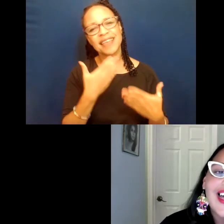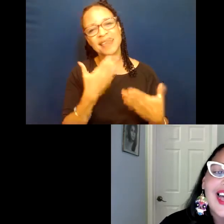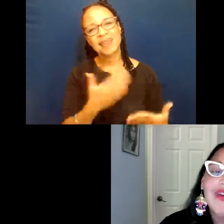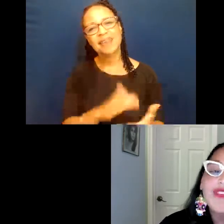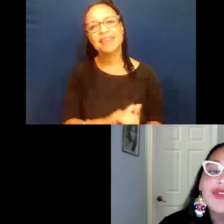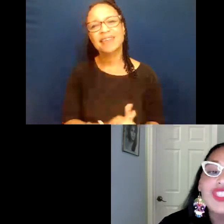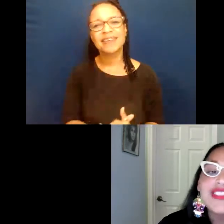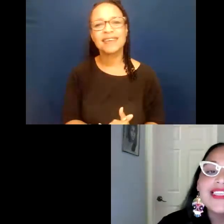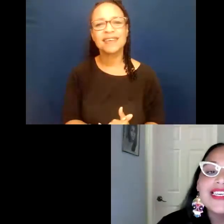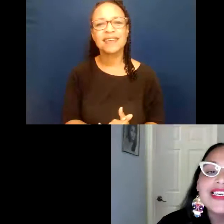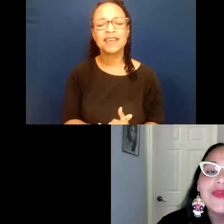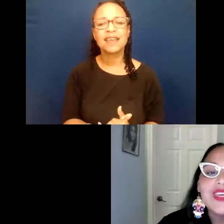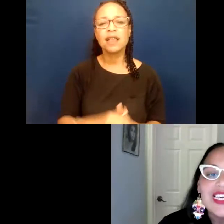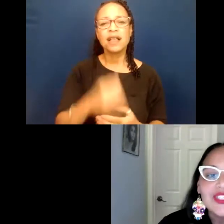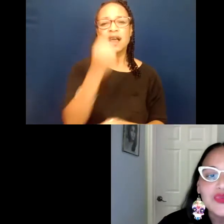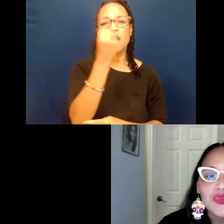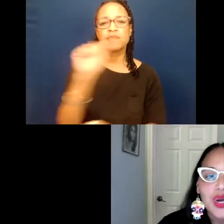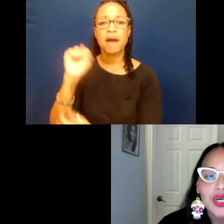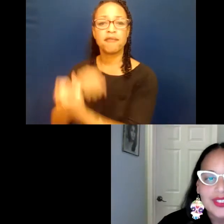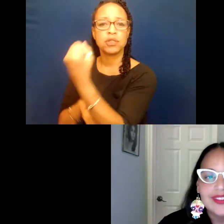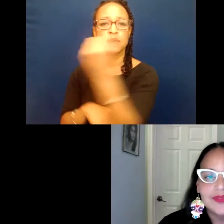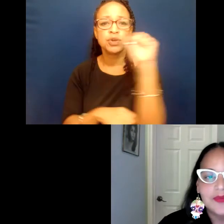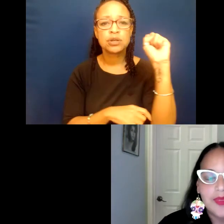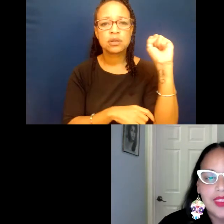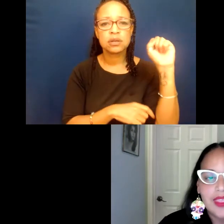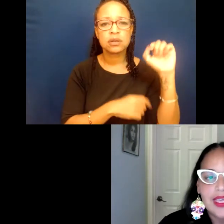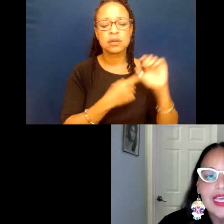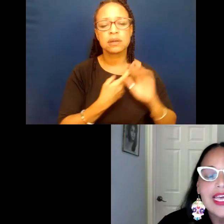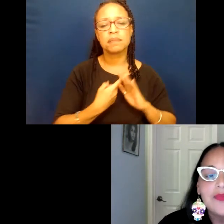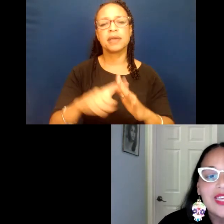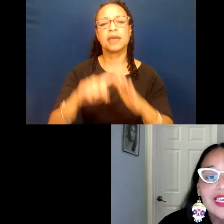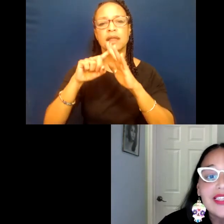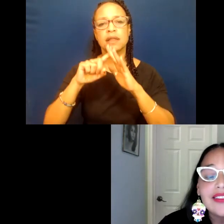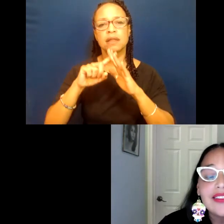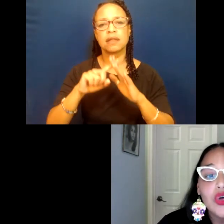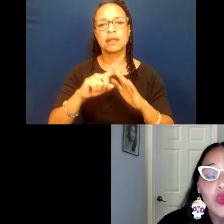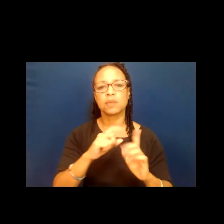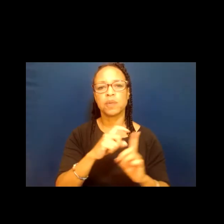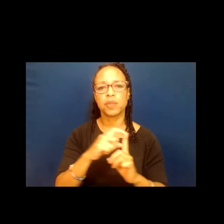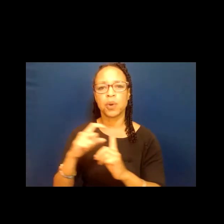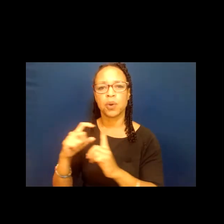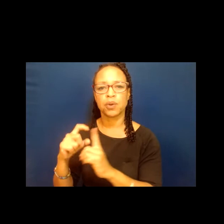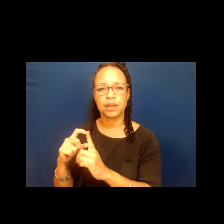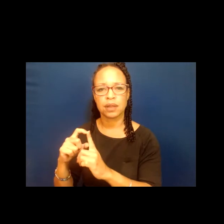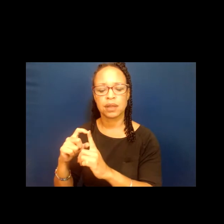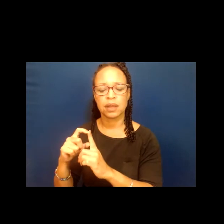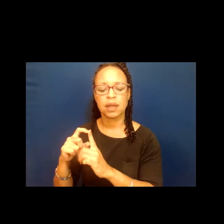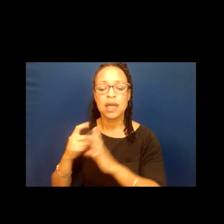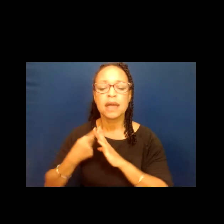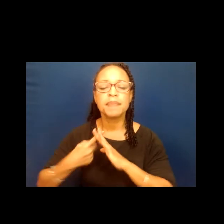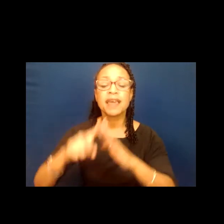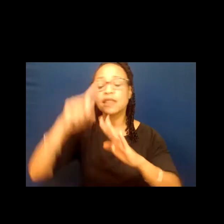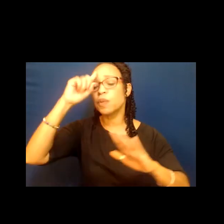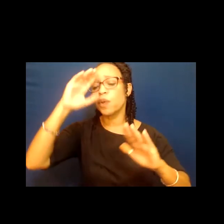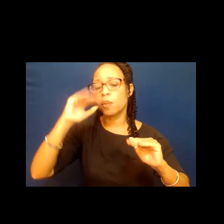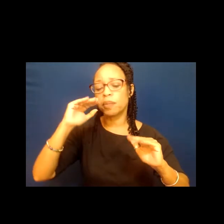A revolution begins with words. It begins with hope. It